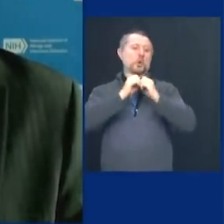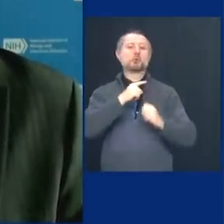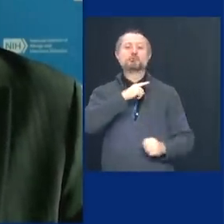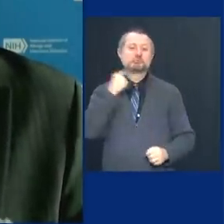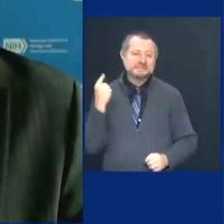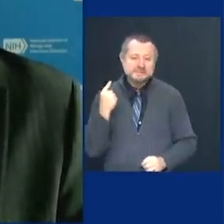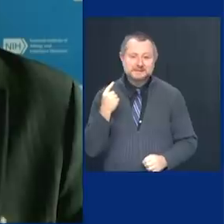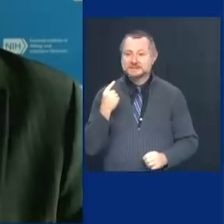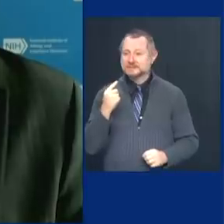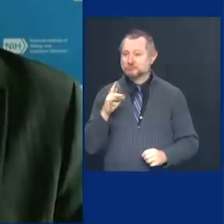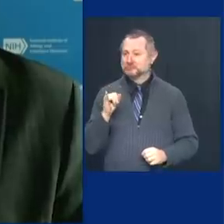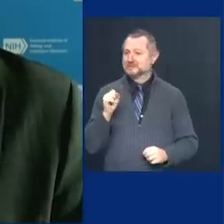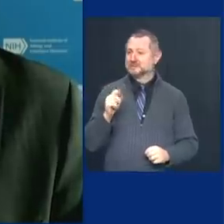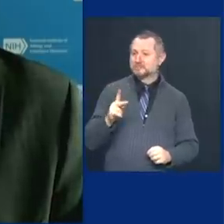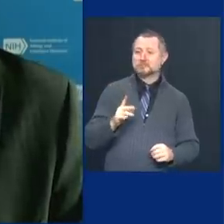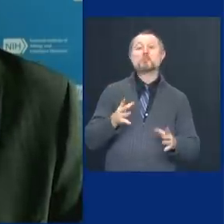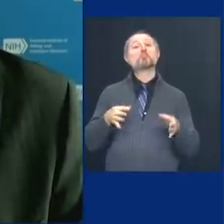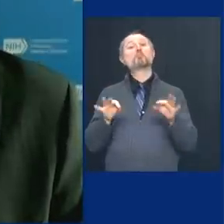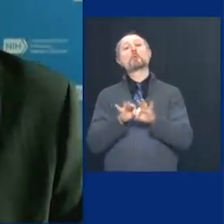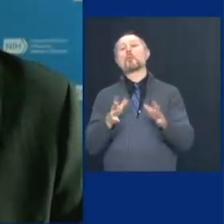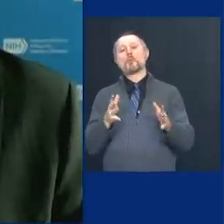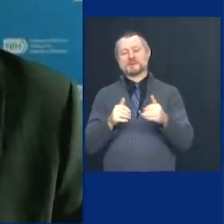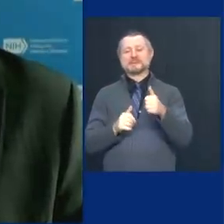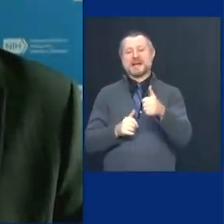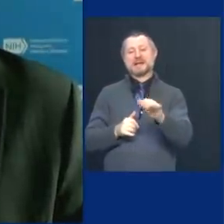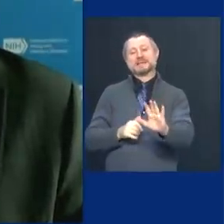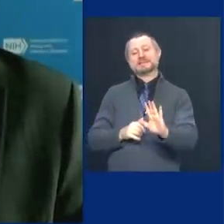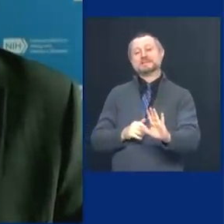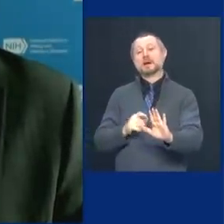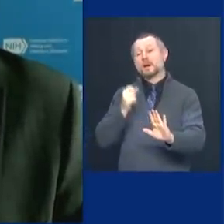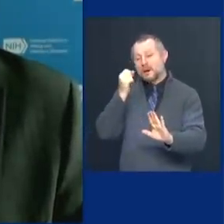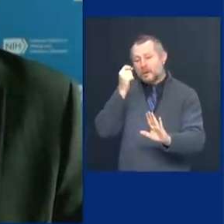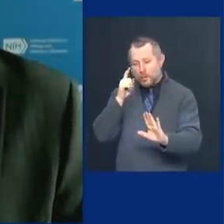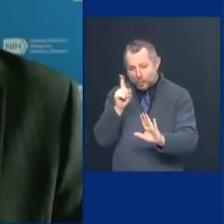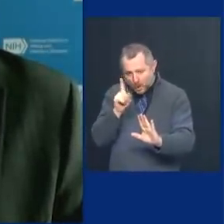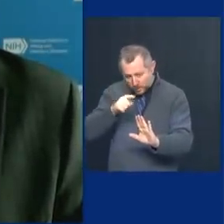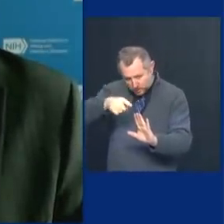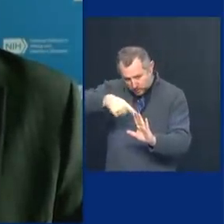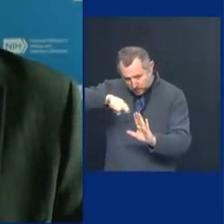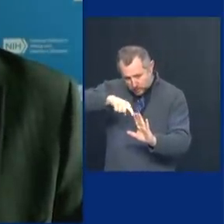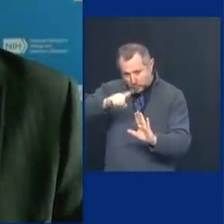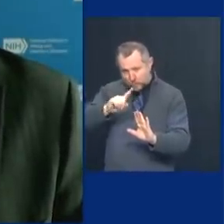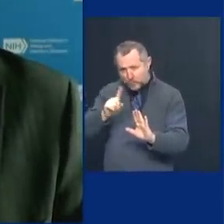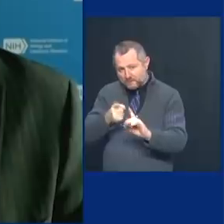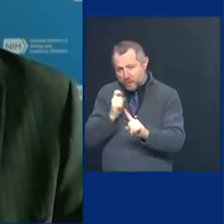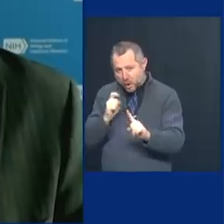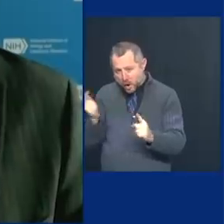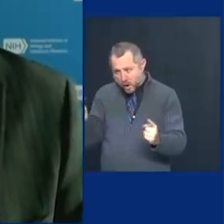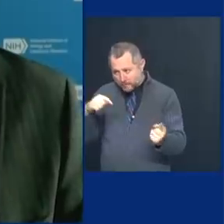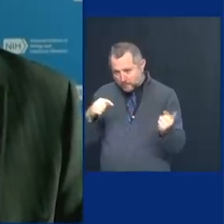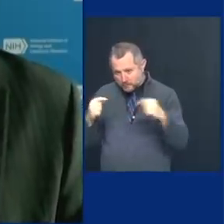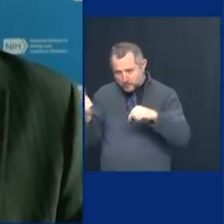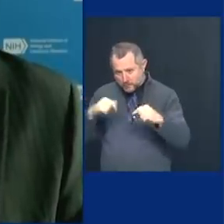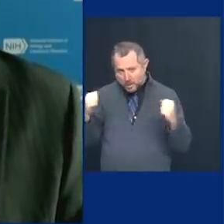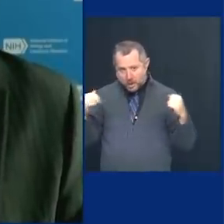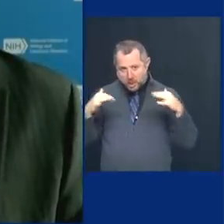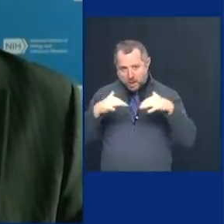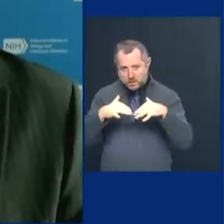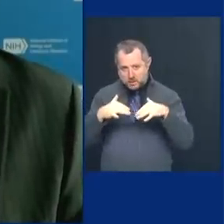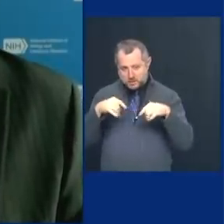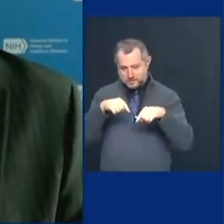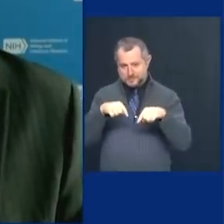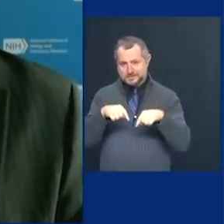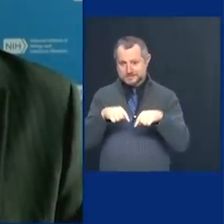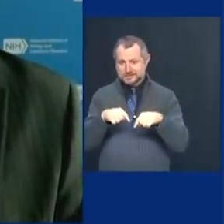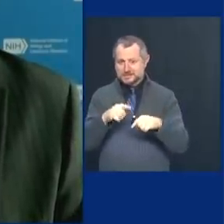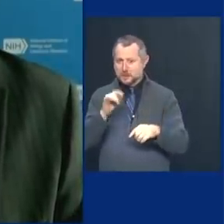only the number of 10 seems reasonable, but make sure that when people come in that they're not people you have no idea where they've